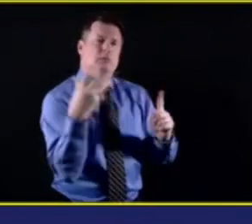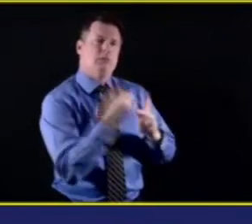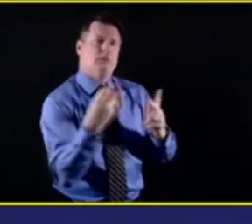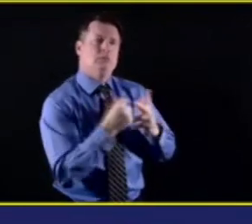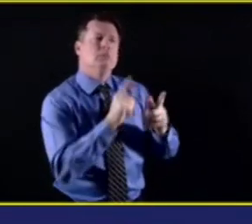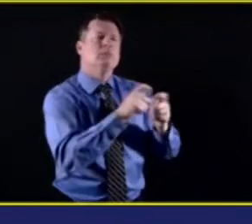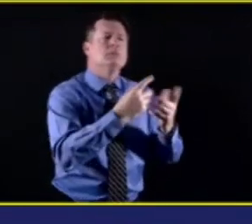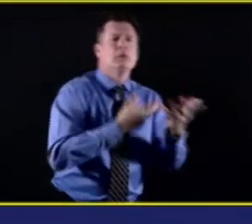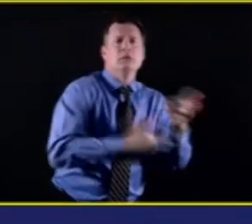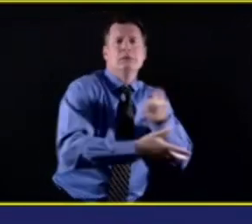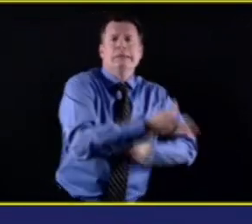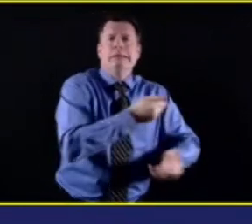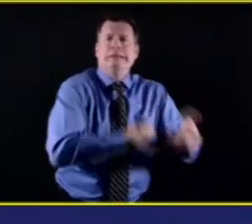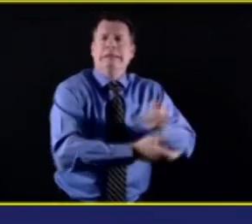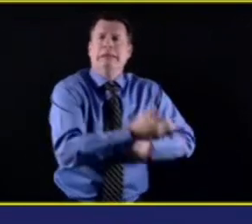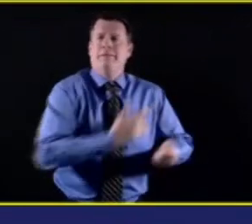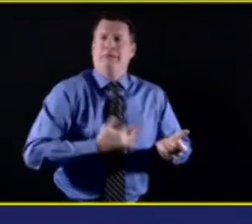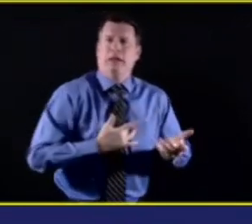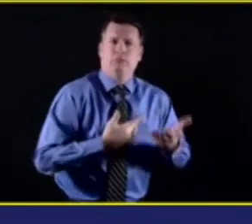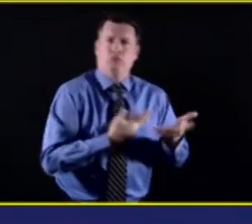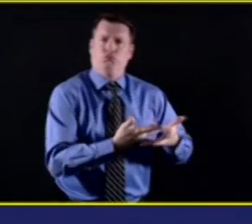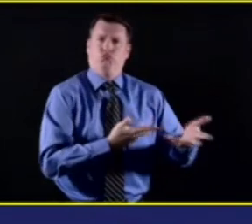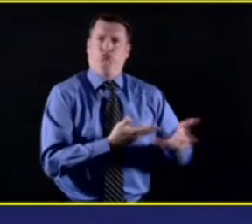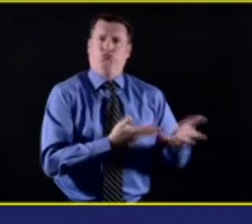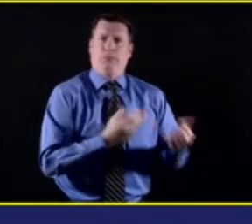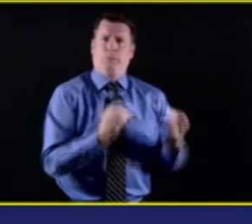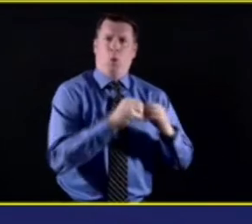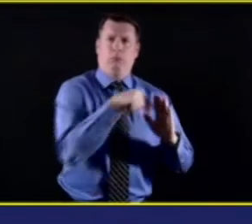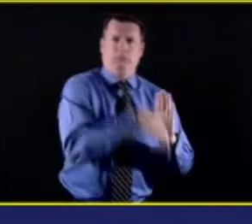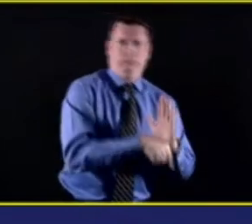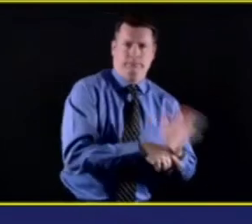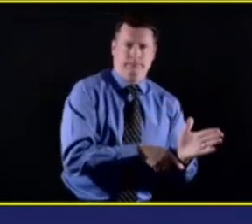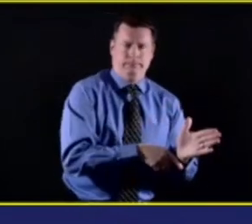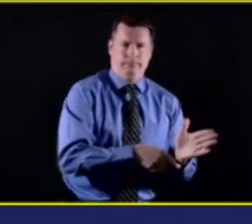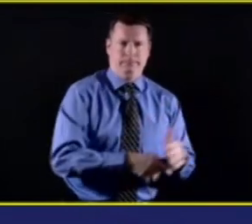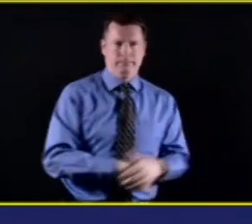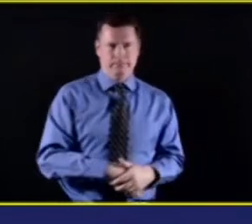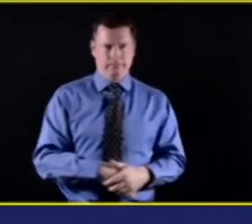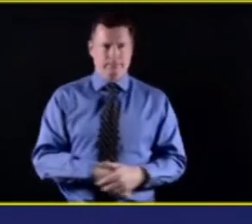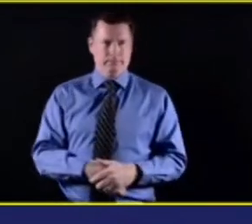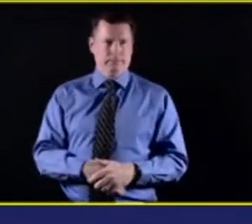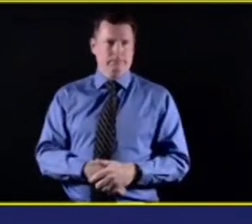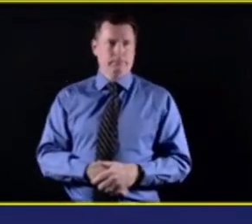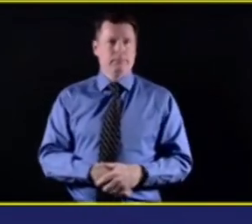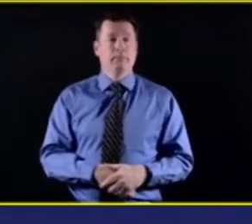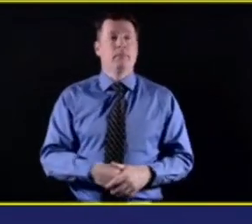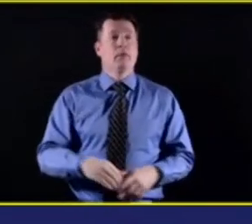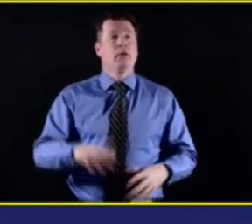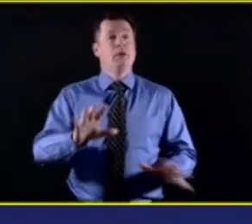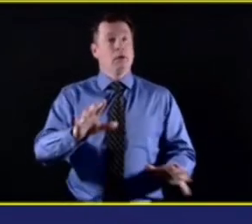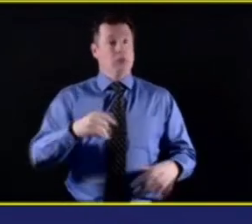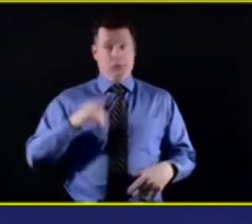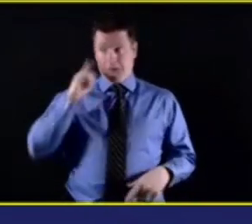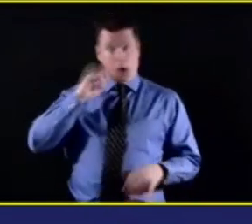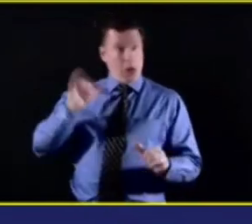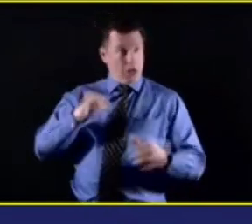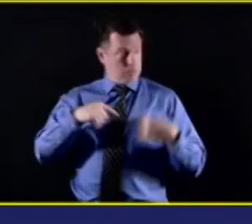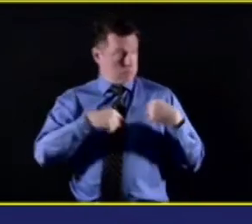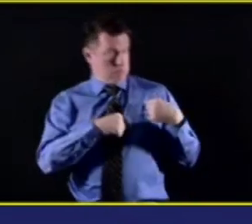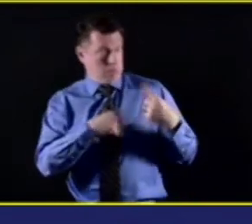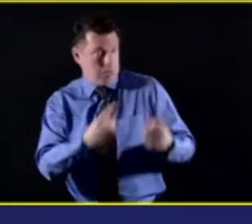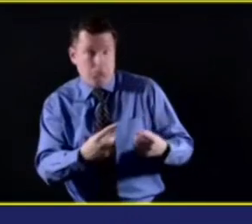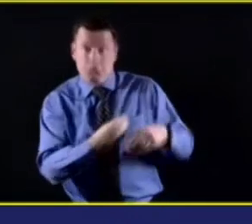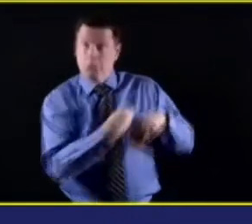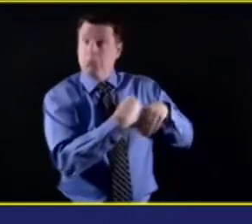told me that it actually works pretty well. What they have to be most aware of is considerations with like